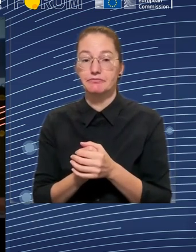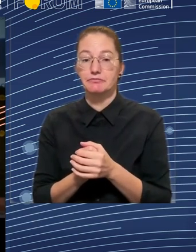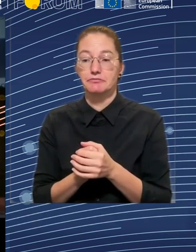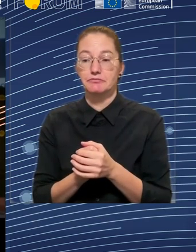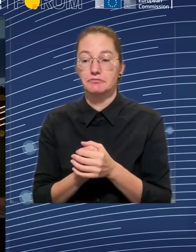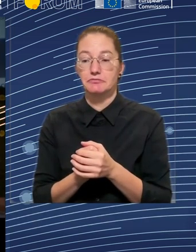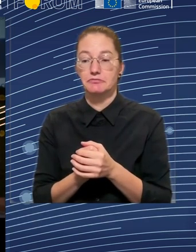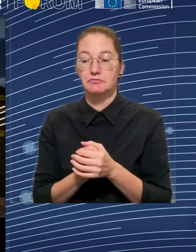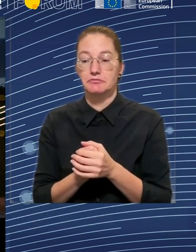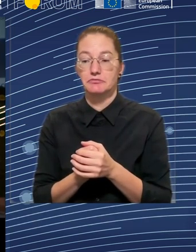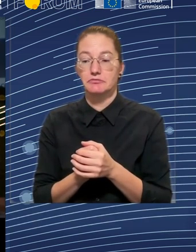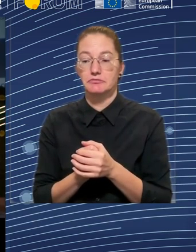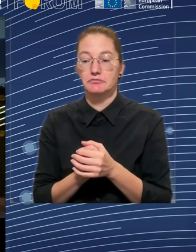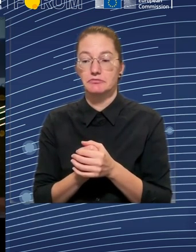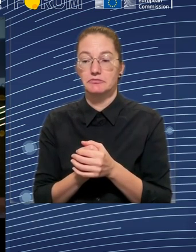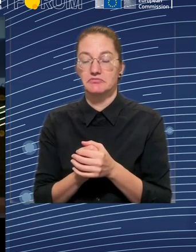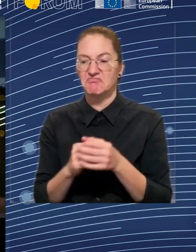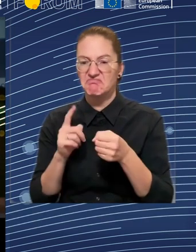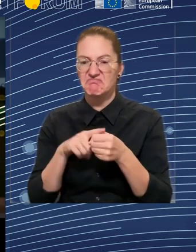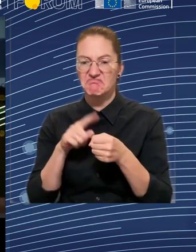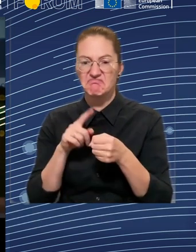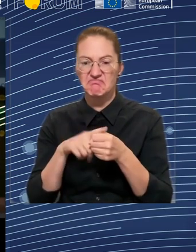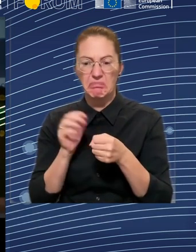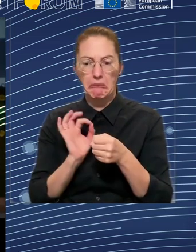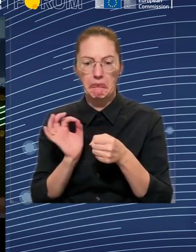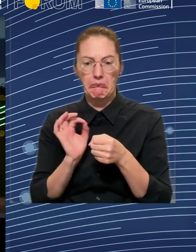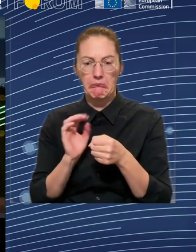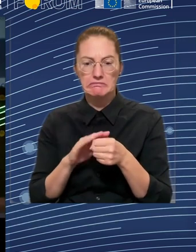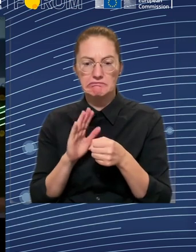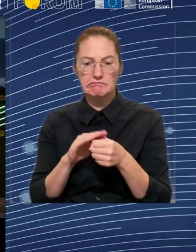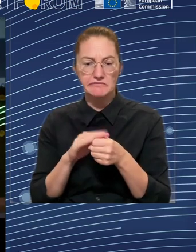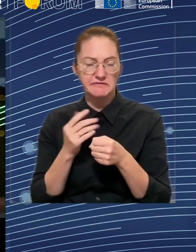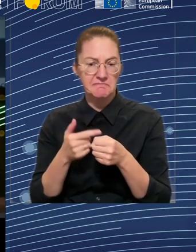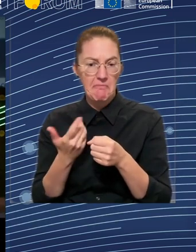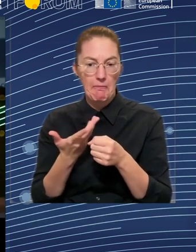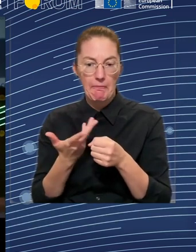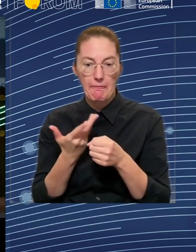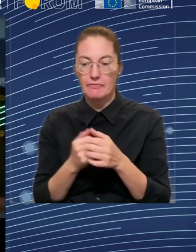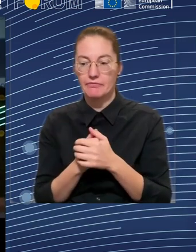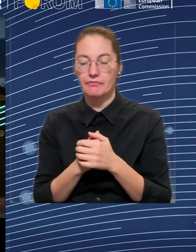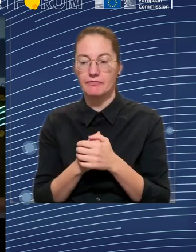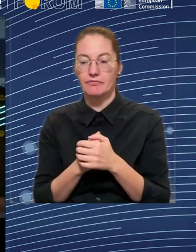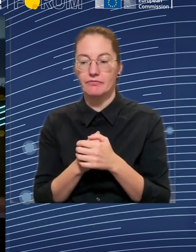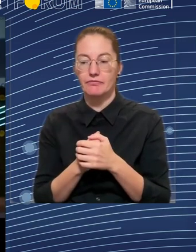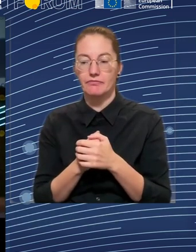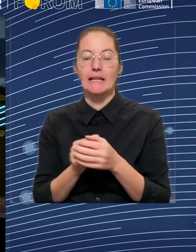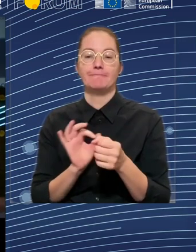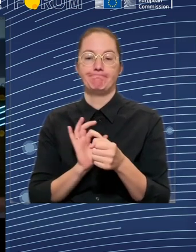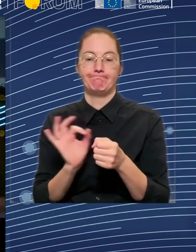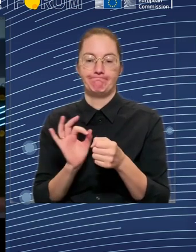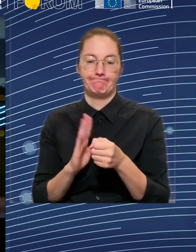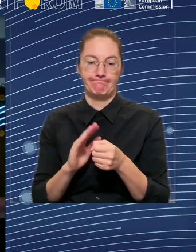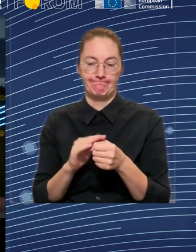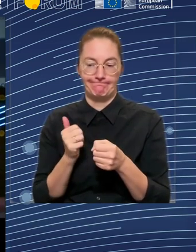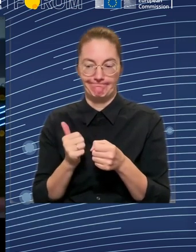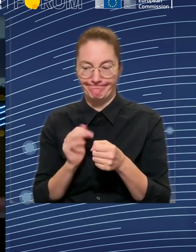gentleman? Ah, marvelous. Sorry. Thank you very much. I'm Alessandro Schalfo working for European Social Insurance